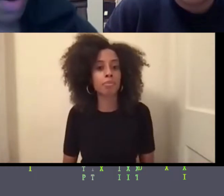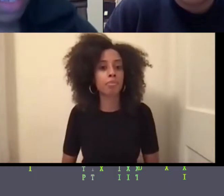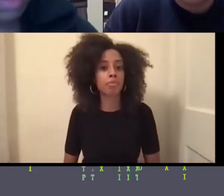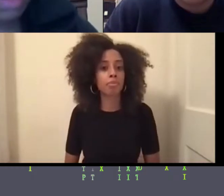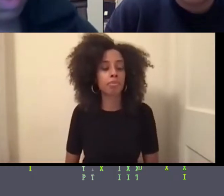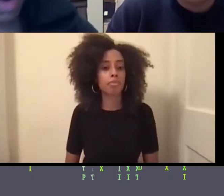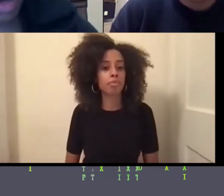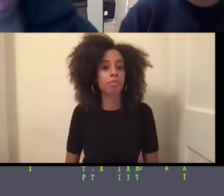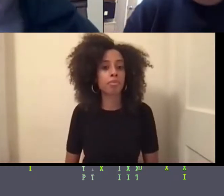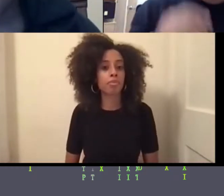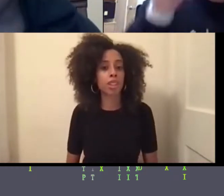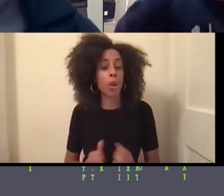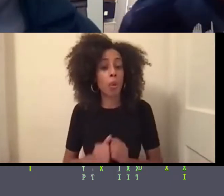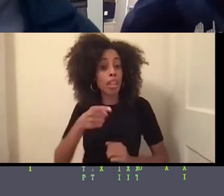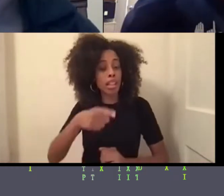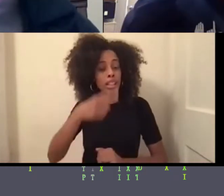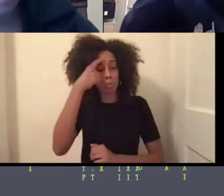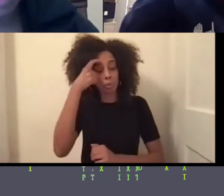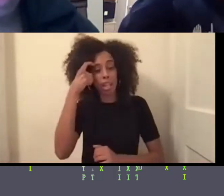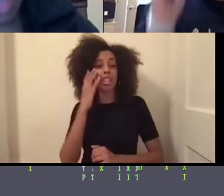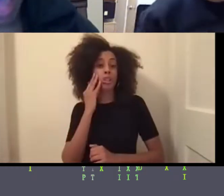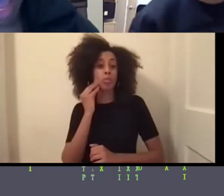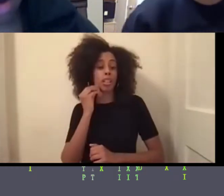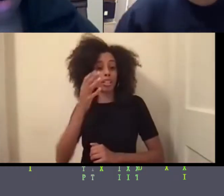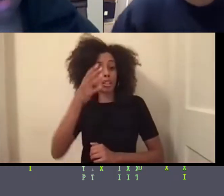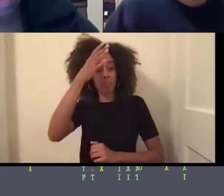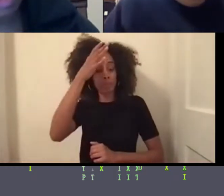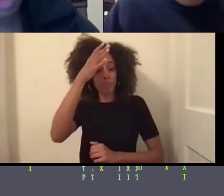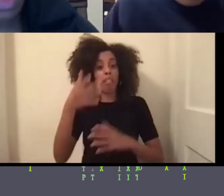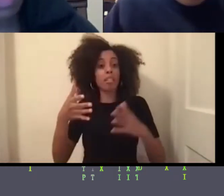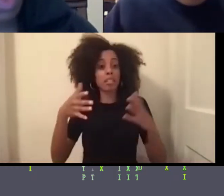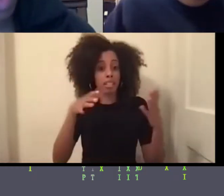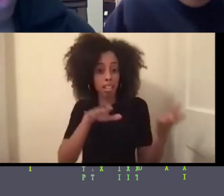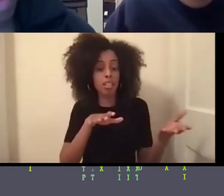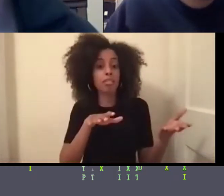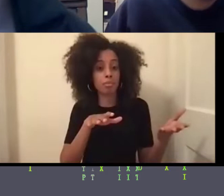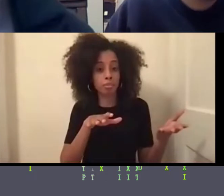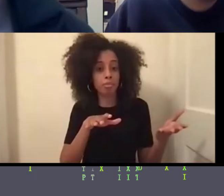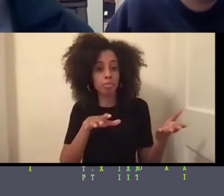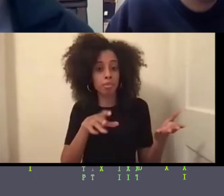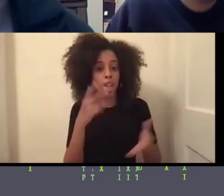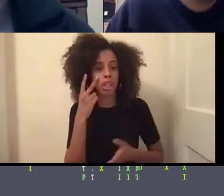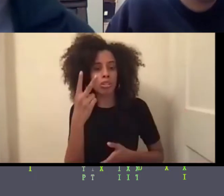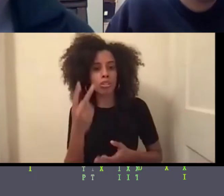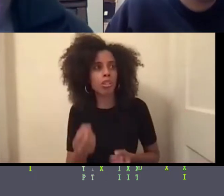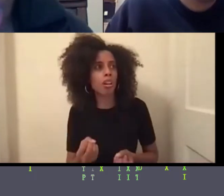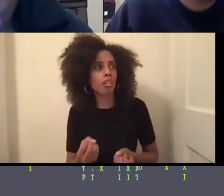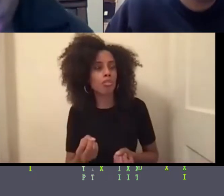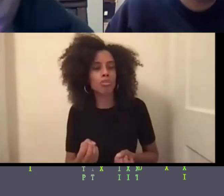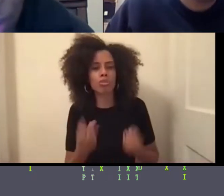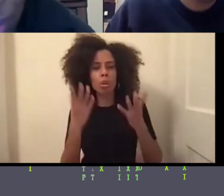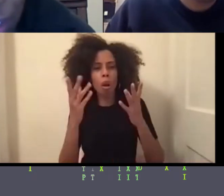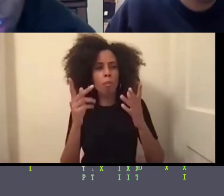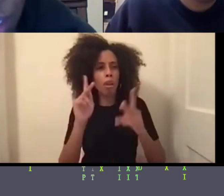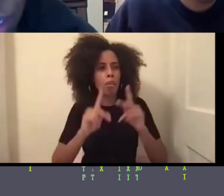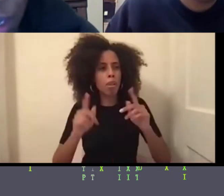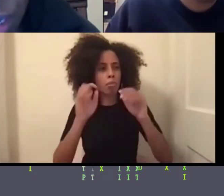experience, right, I've been seeing how so many people from across the world, so many astronomers,